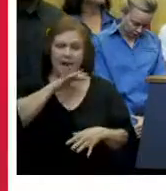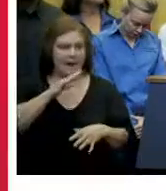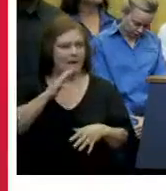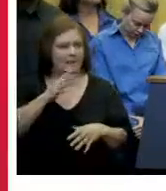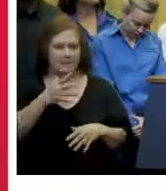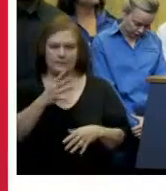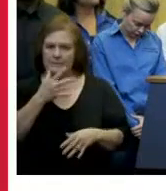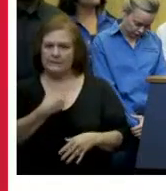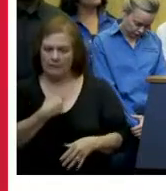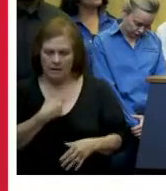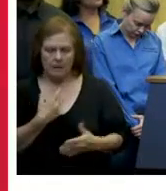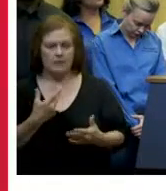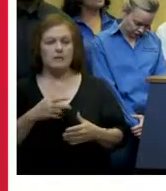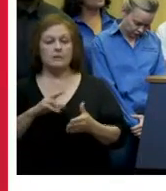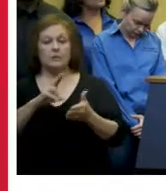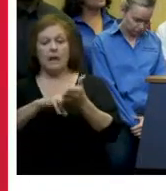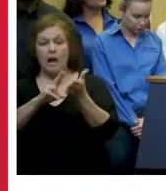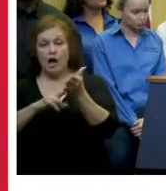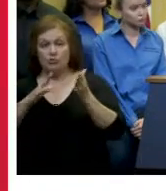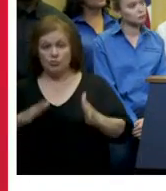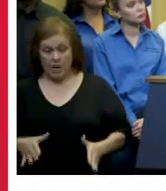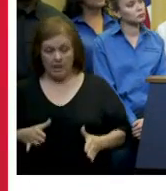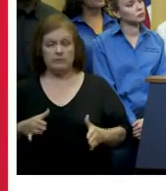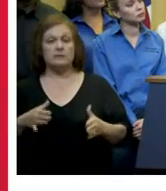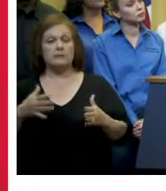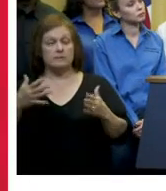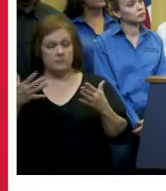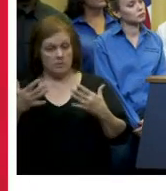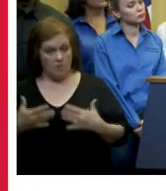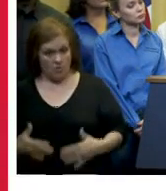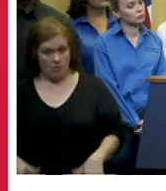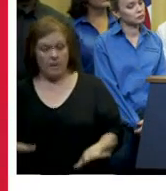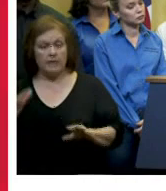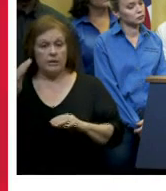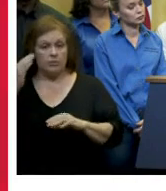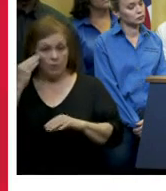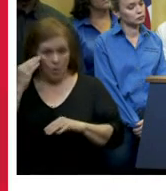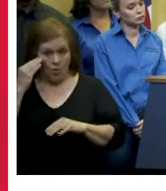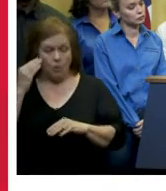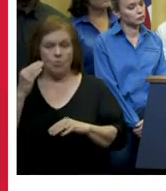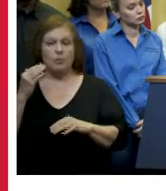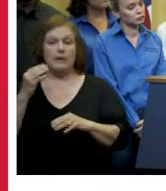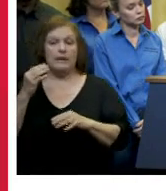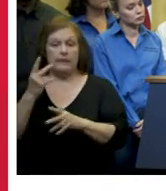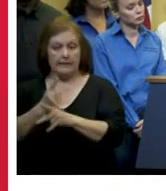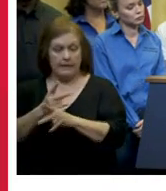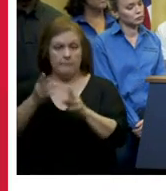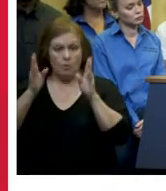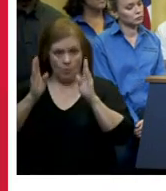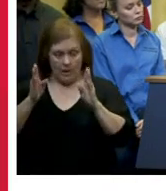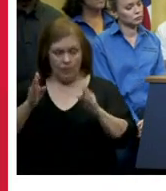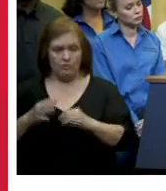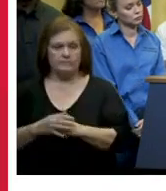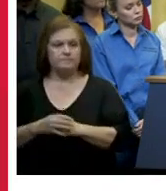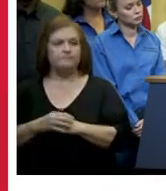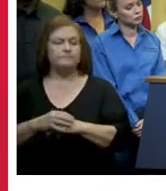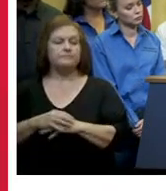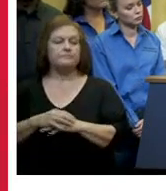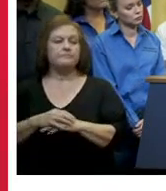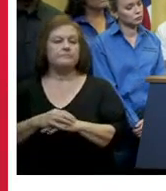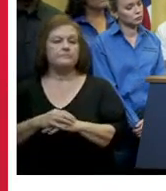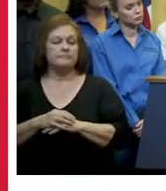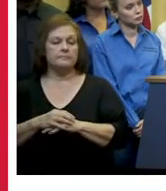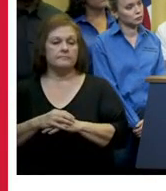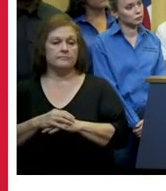of the collection contractors are in communication so that we can stay aware this not